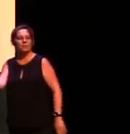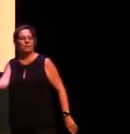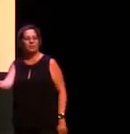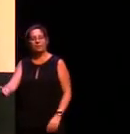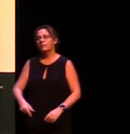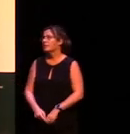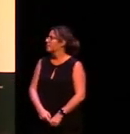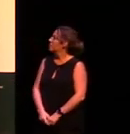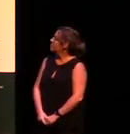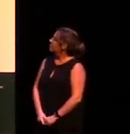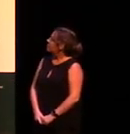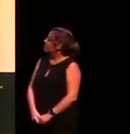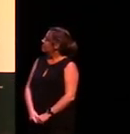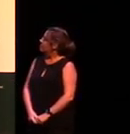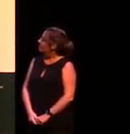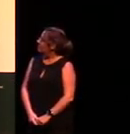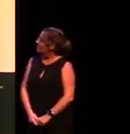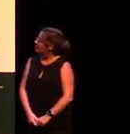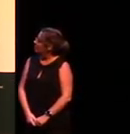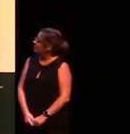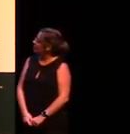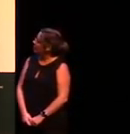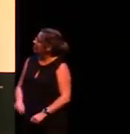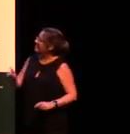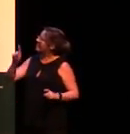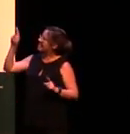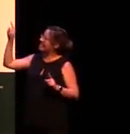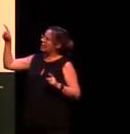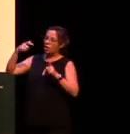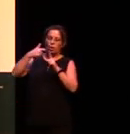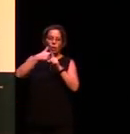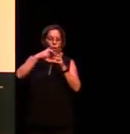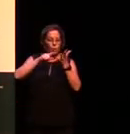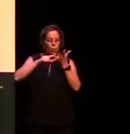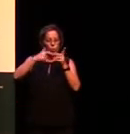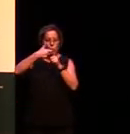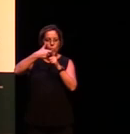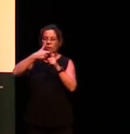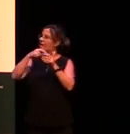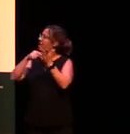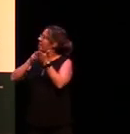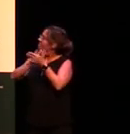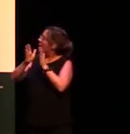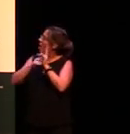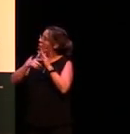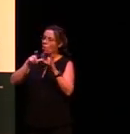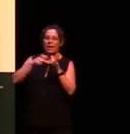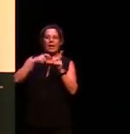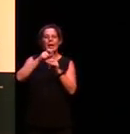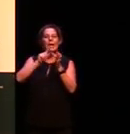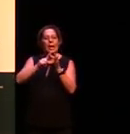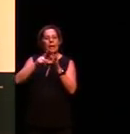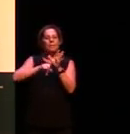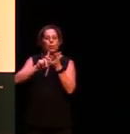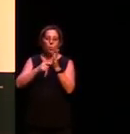this is a word from which is a language from Cape York in Queensland I should say a number of my colleagues have